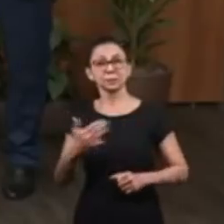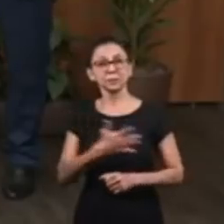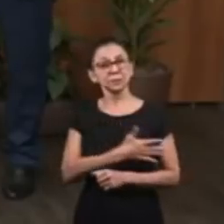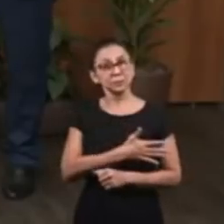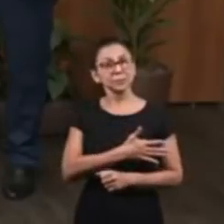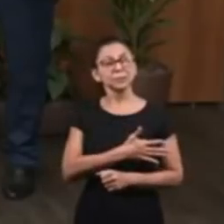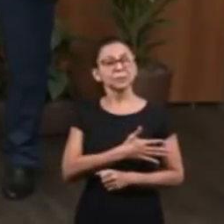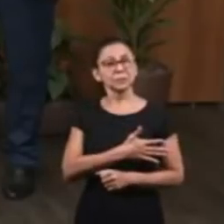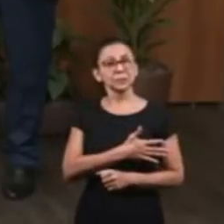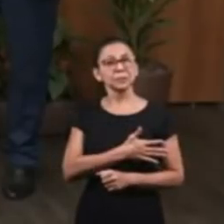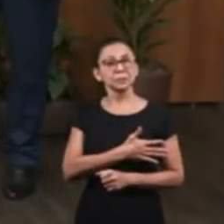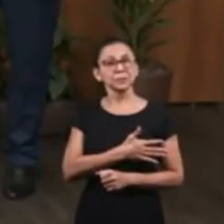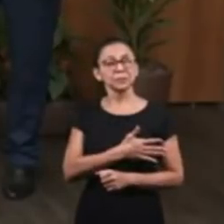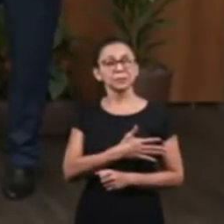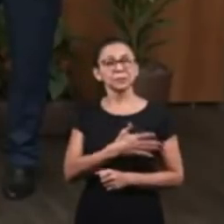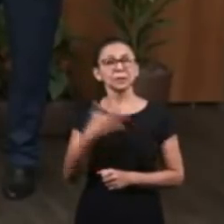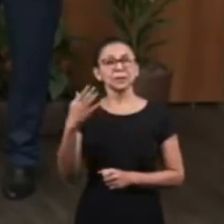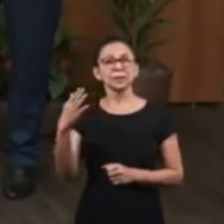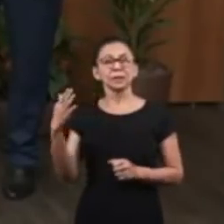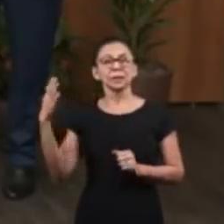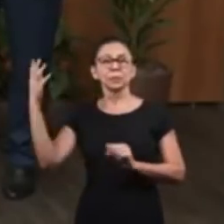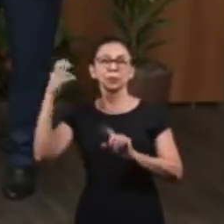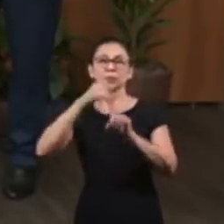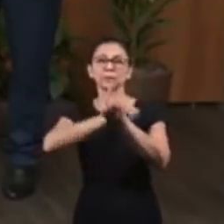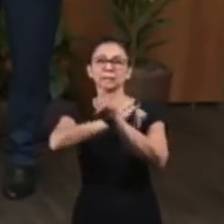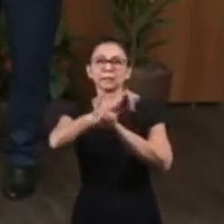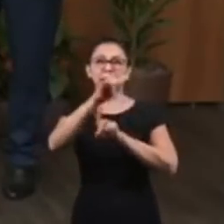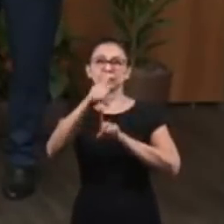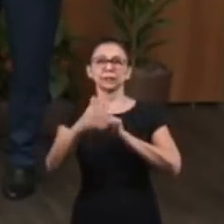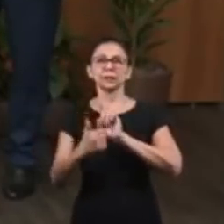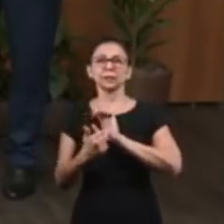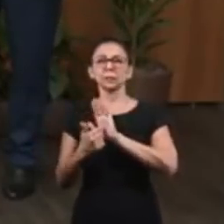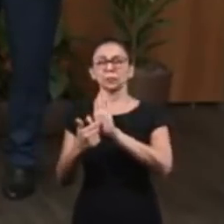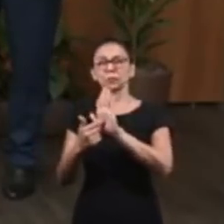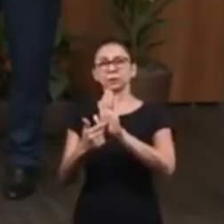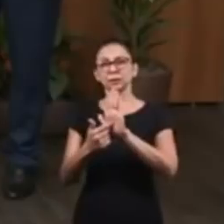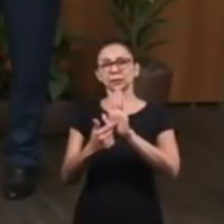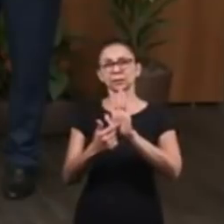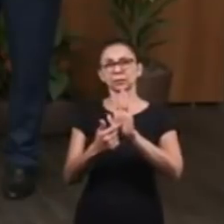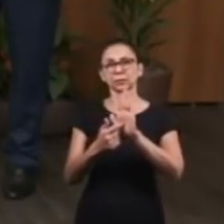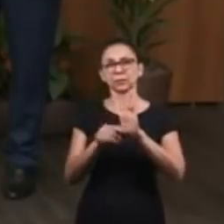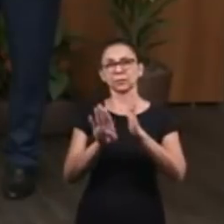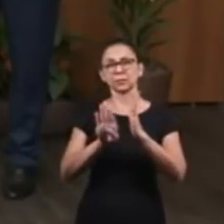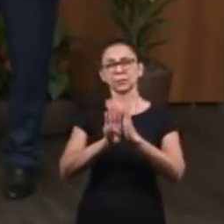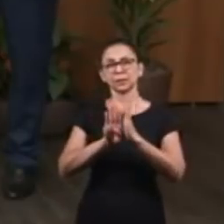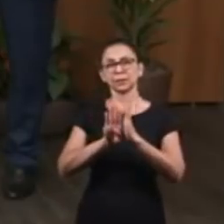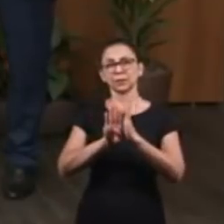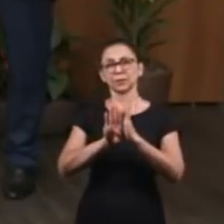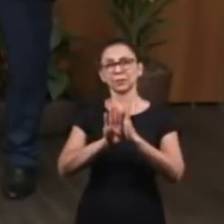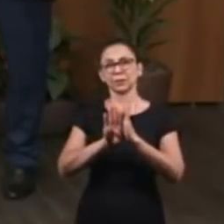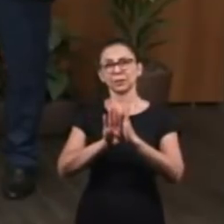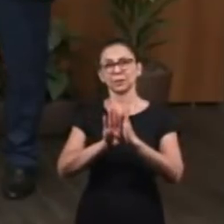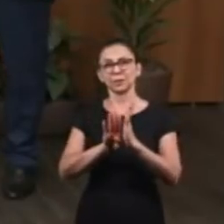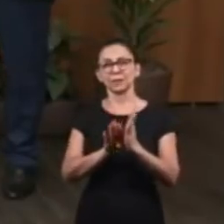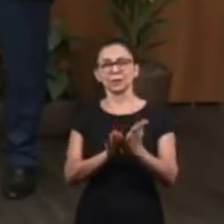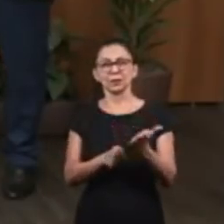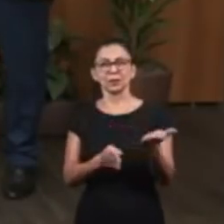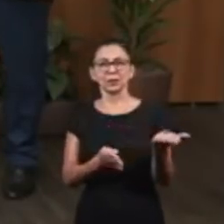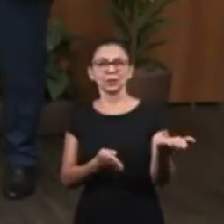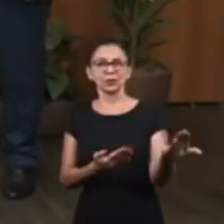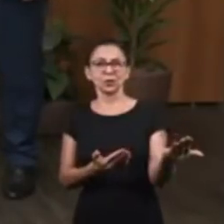prophetically represented by the person of Benjamin, Jacob's youngest son.